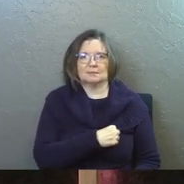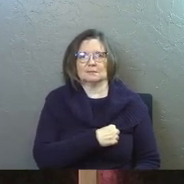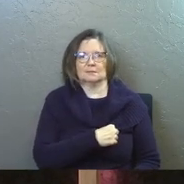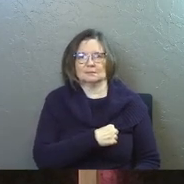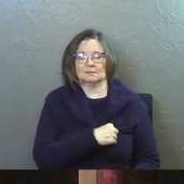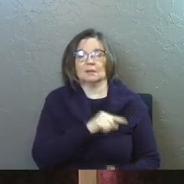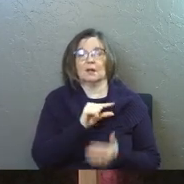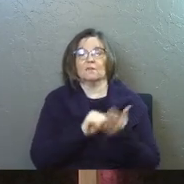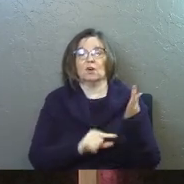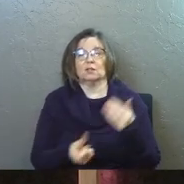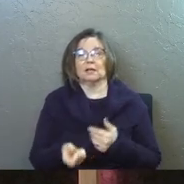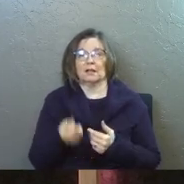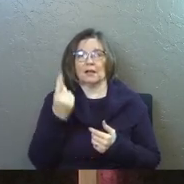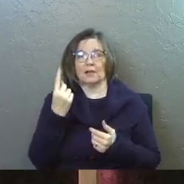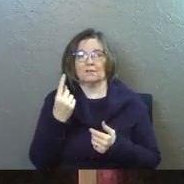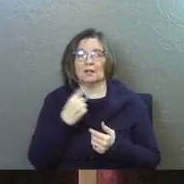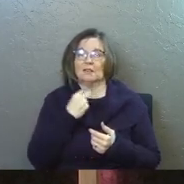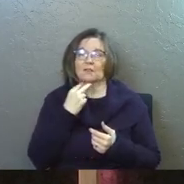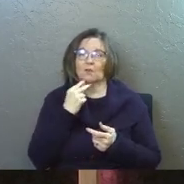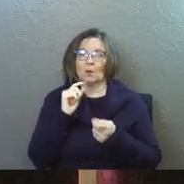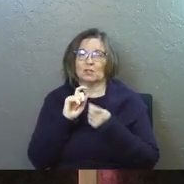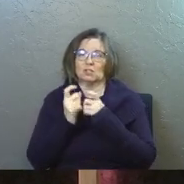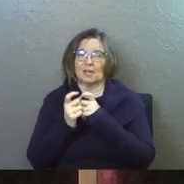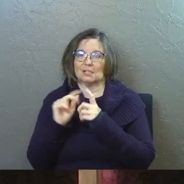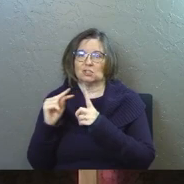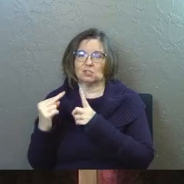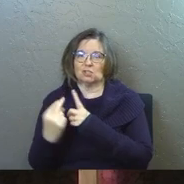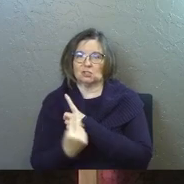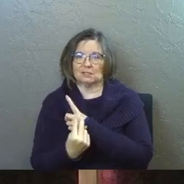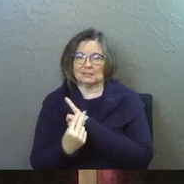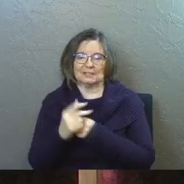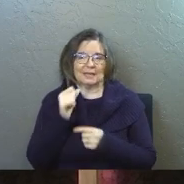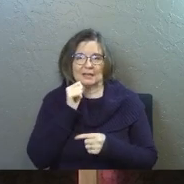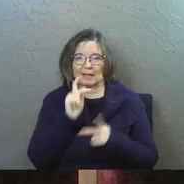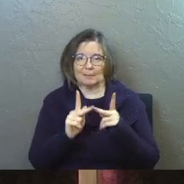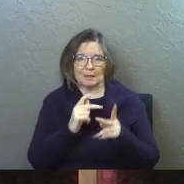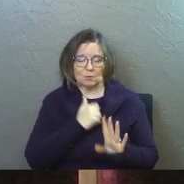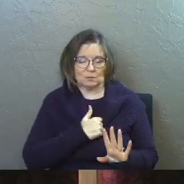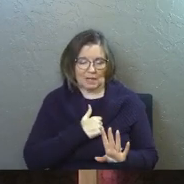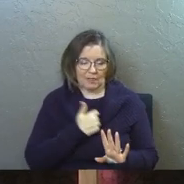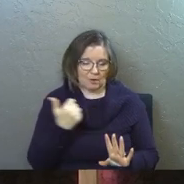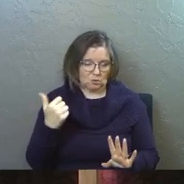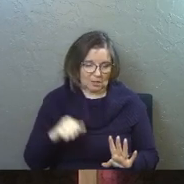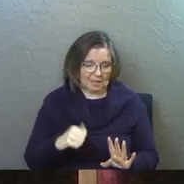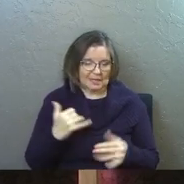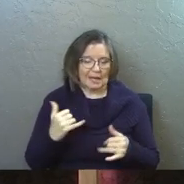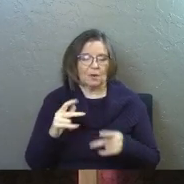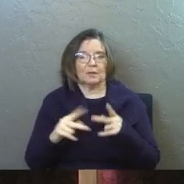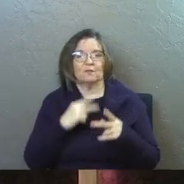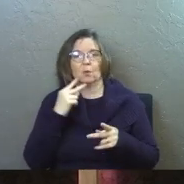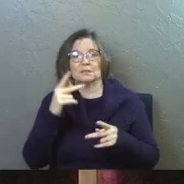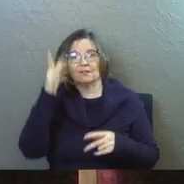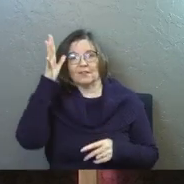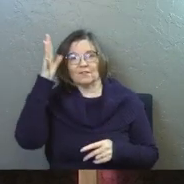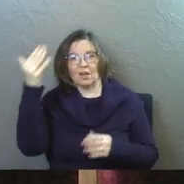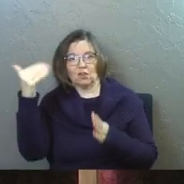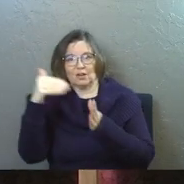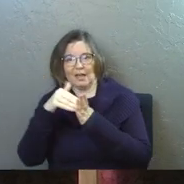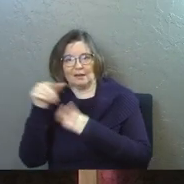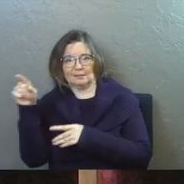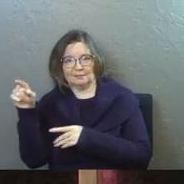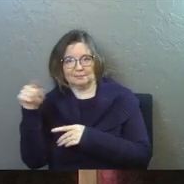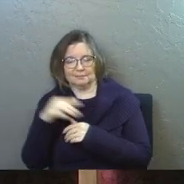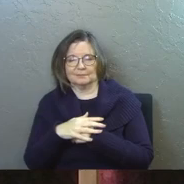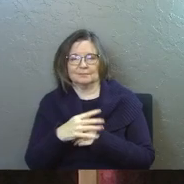Verse 11, the voice changes again. This is not the people regretting that they've rejected Jesus. This is the voice of the father again.